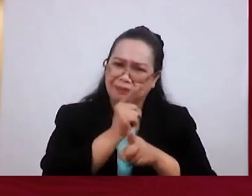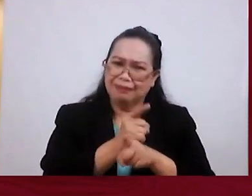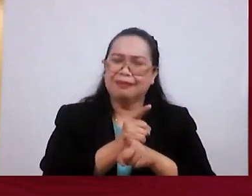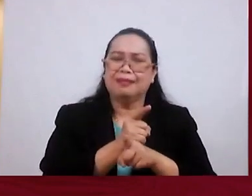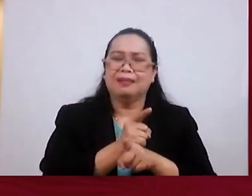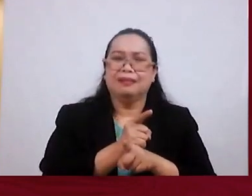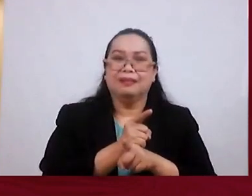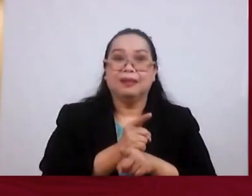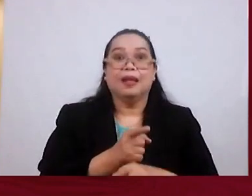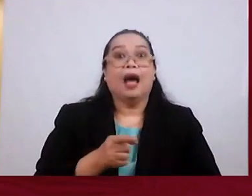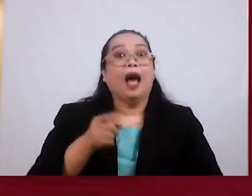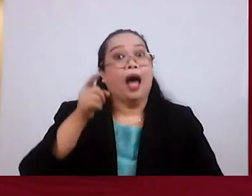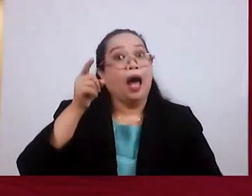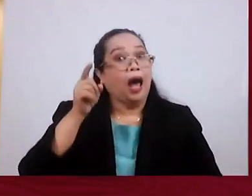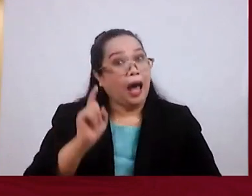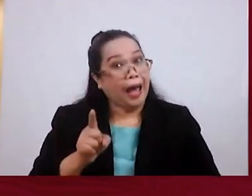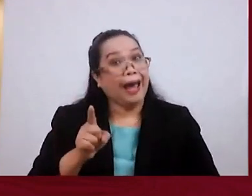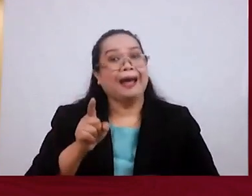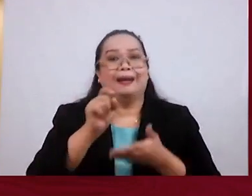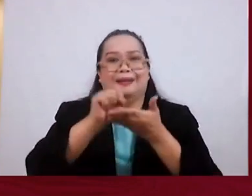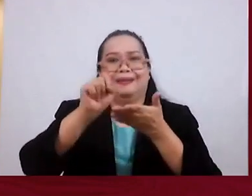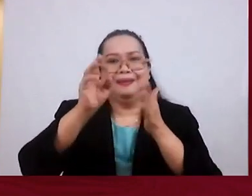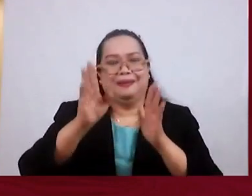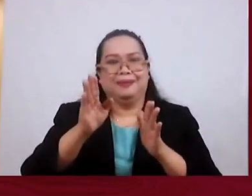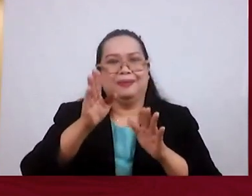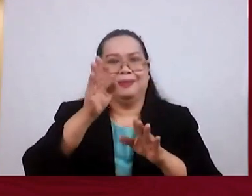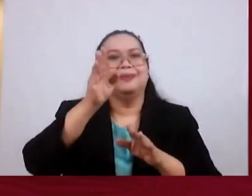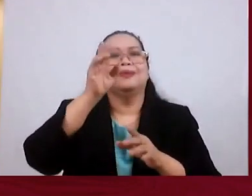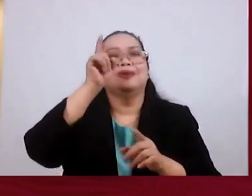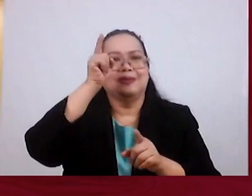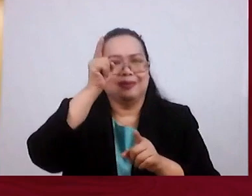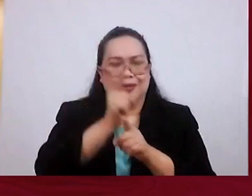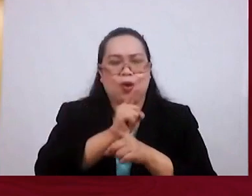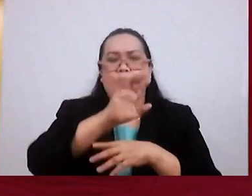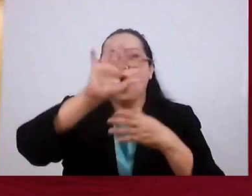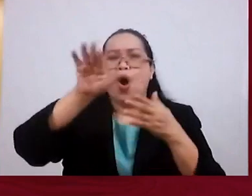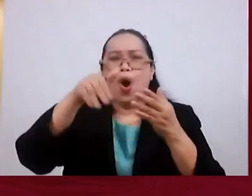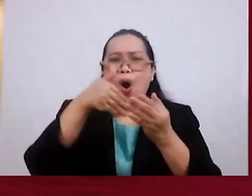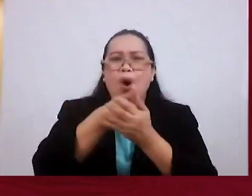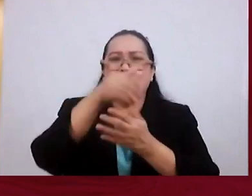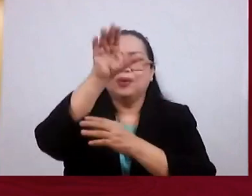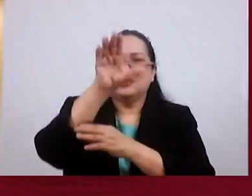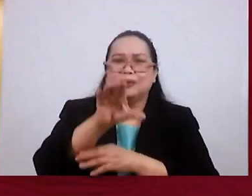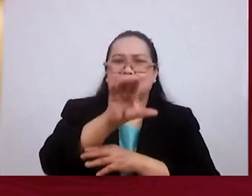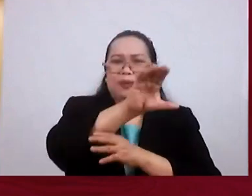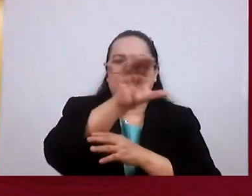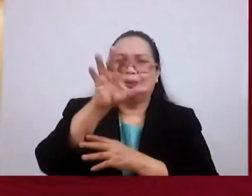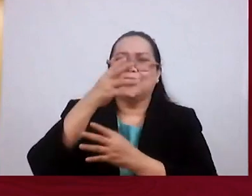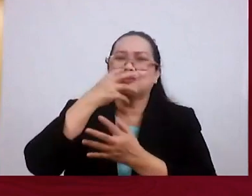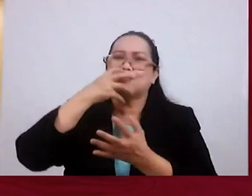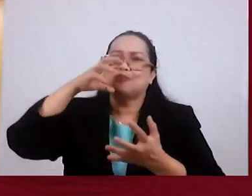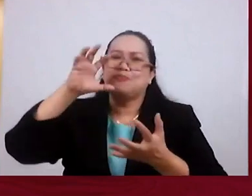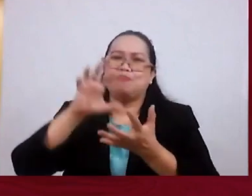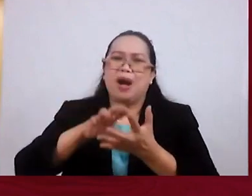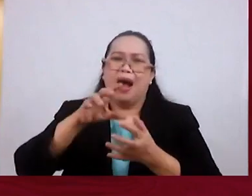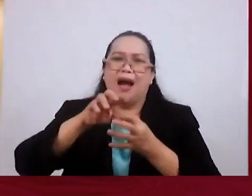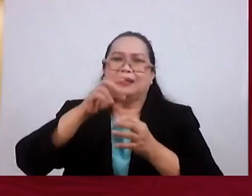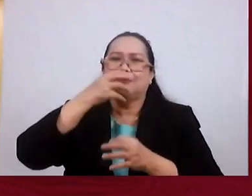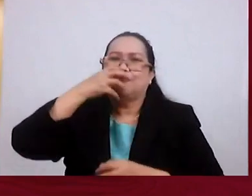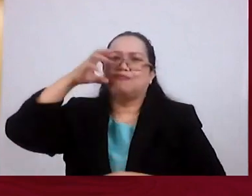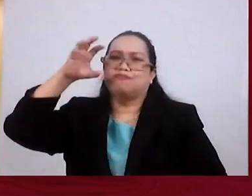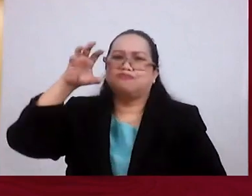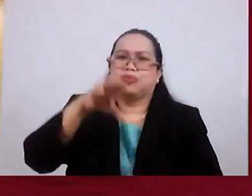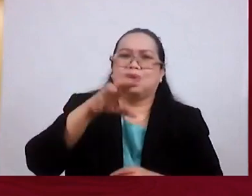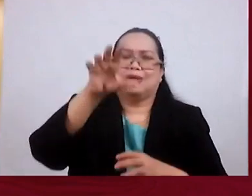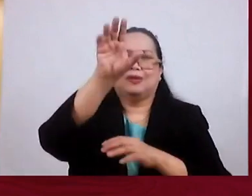He's correct On the cross All the wrath of God Was poured on Jesus Christ Friends